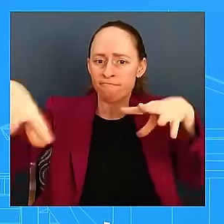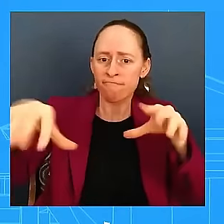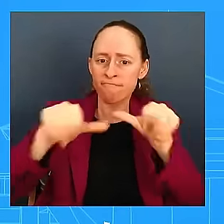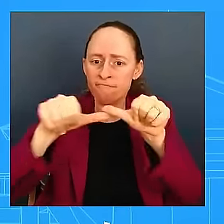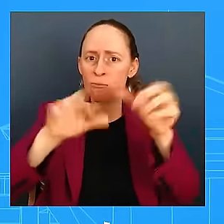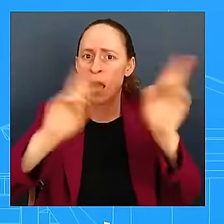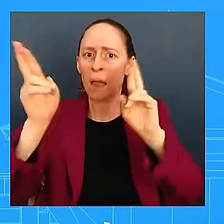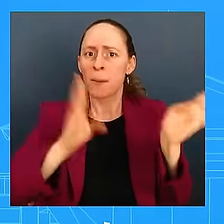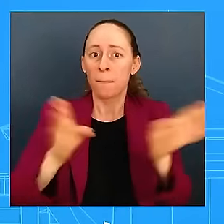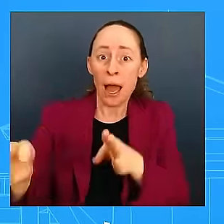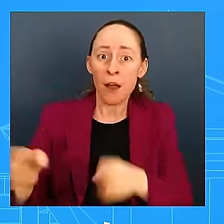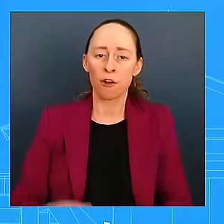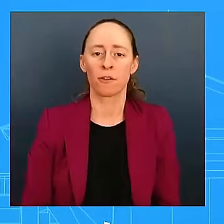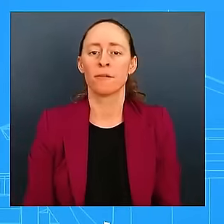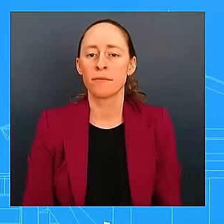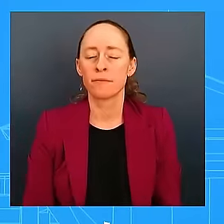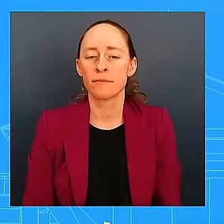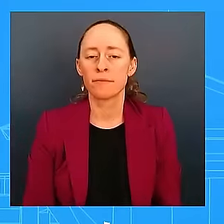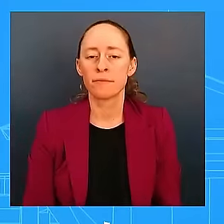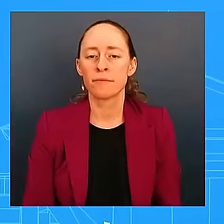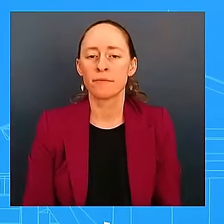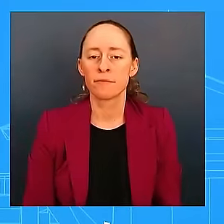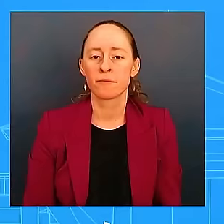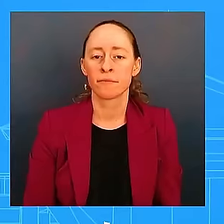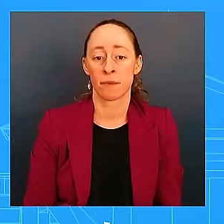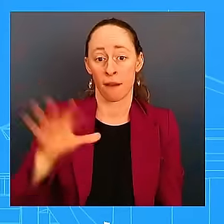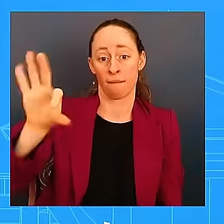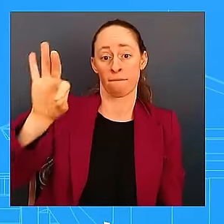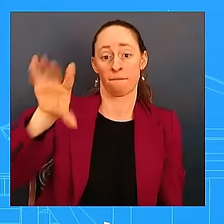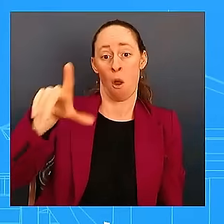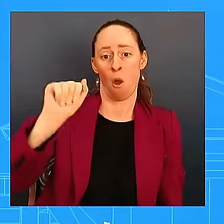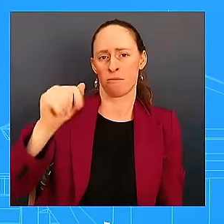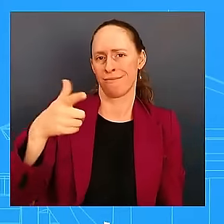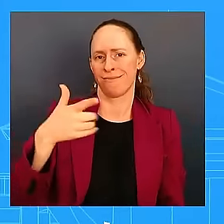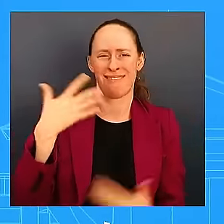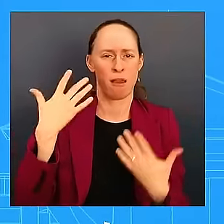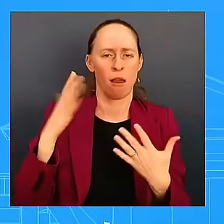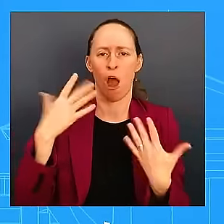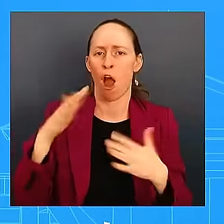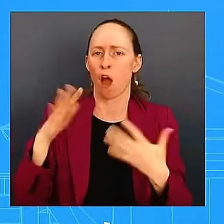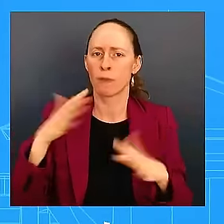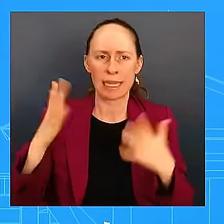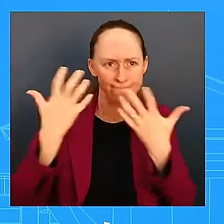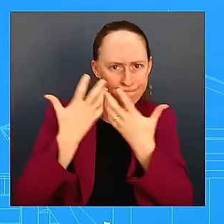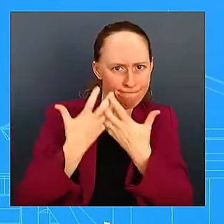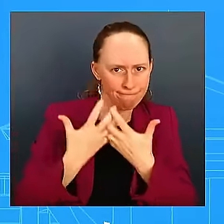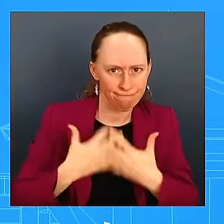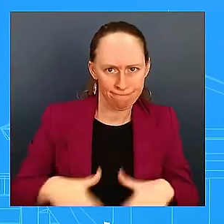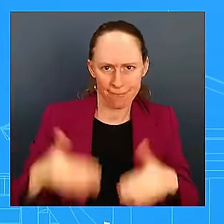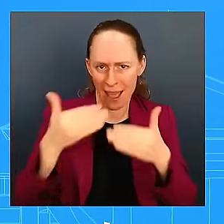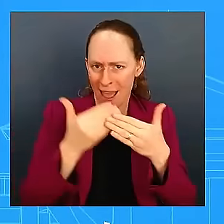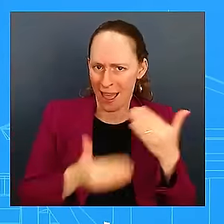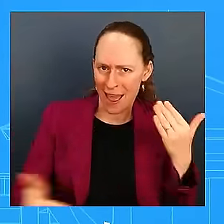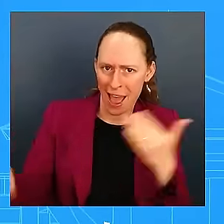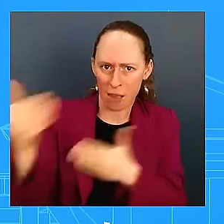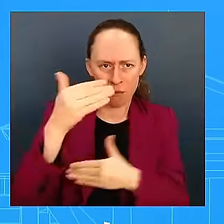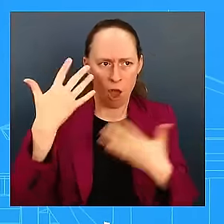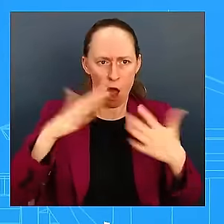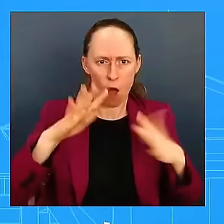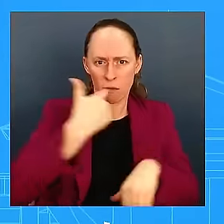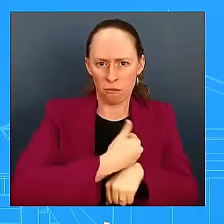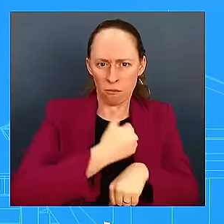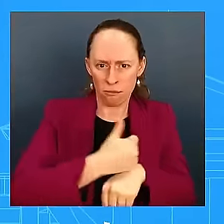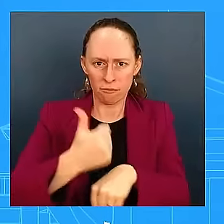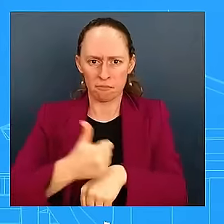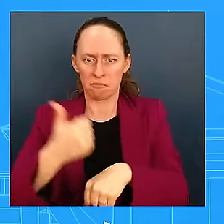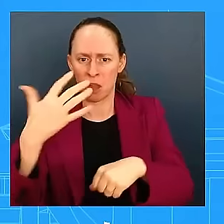aggressive targets to try to get the majority of people, I forget what the exact percentage is, I think it was 85 or 90 percent within 48 hours back